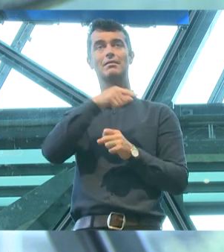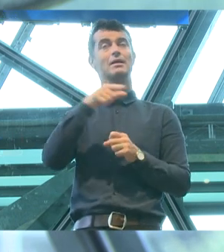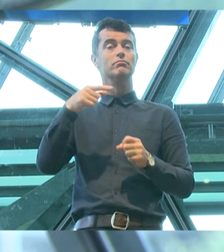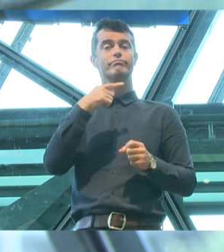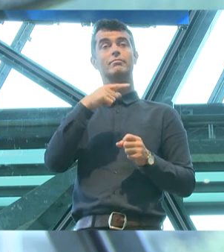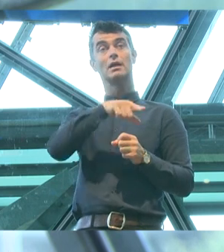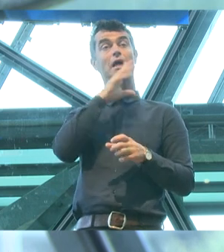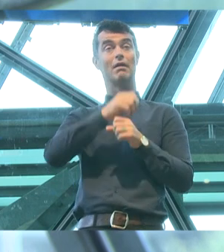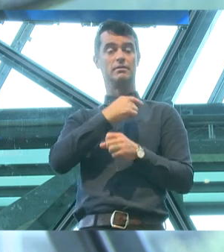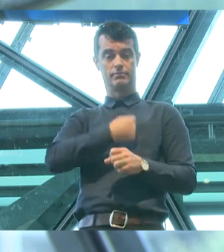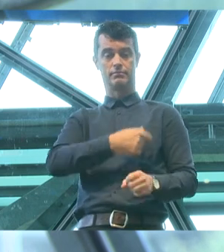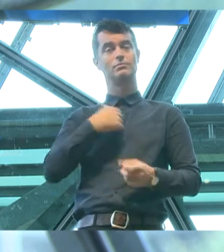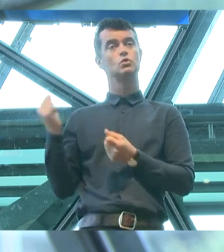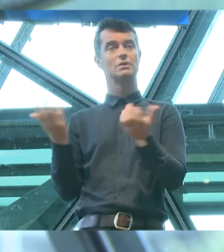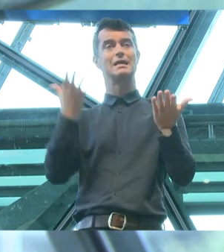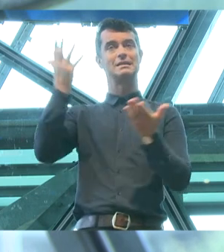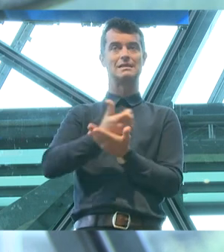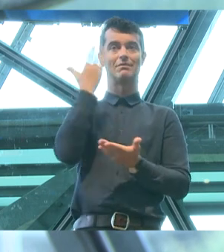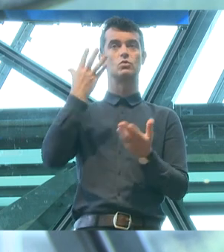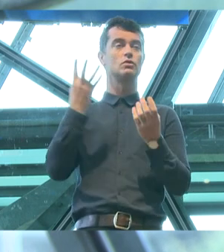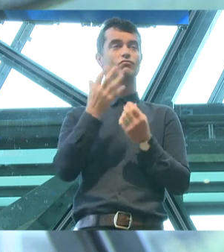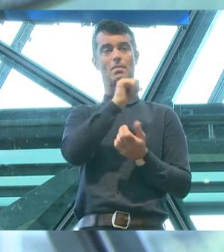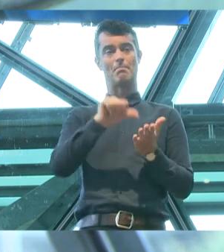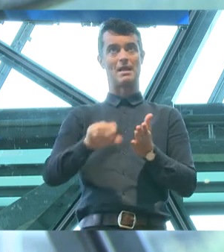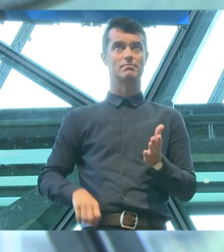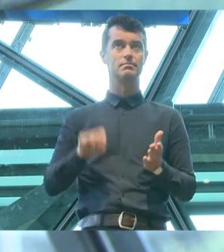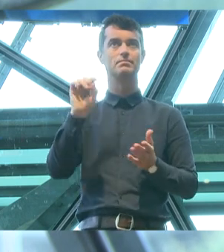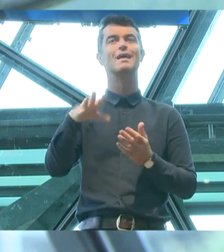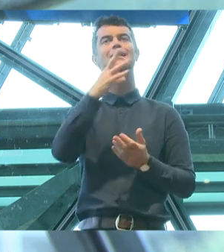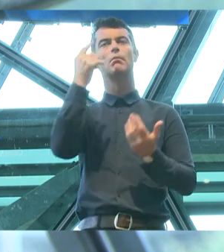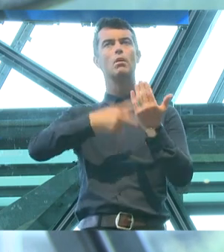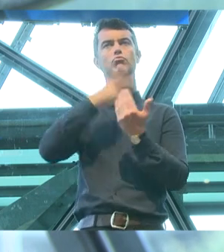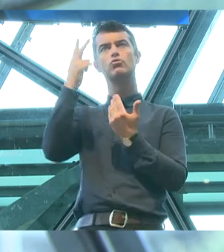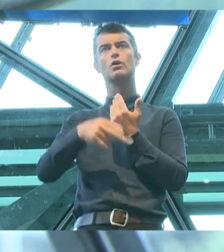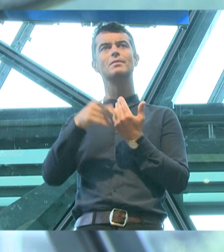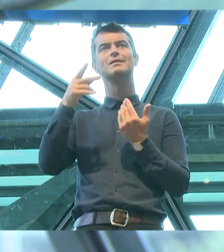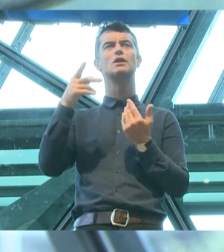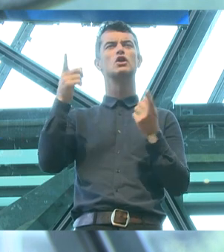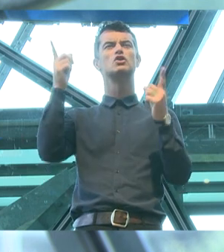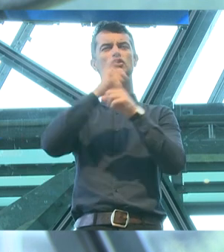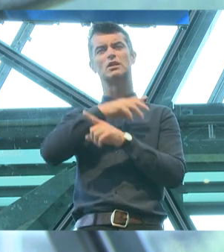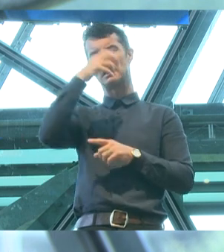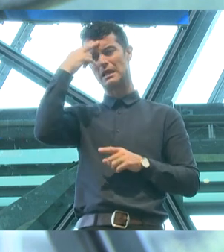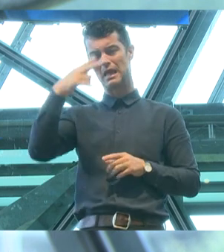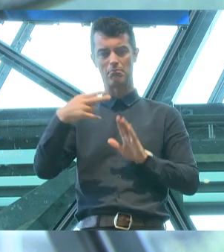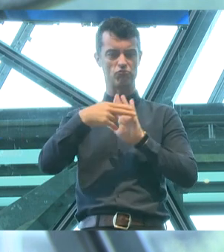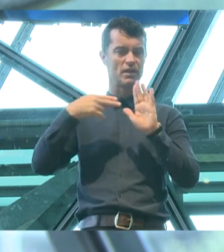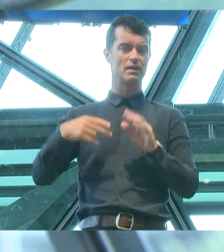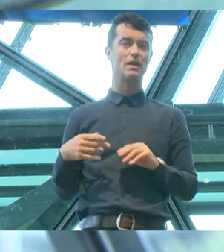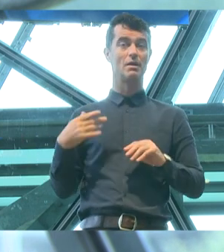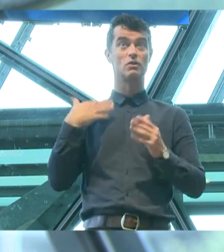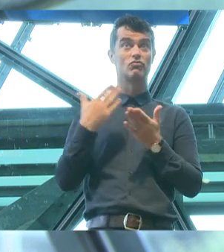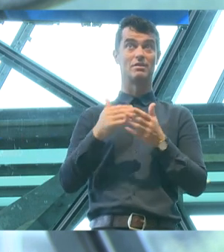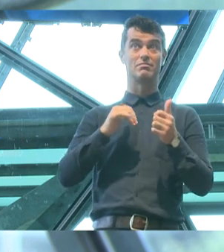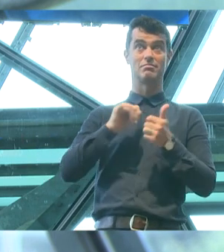delivering safe schools in some form from their own pockets, though some programs were rebranded. Such was the success